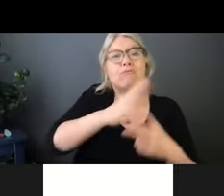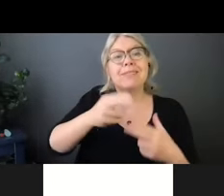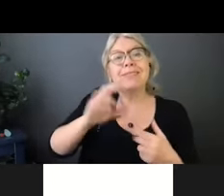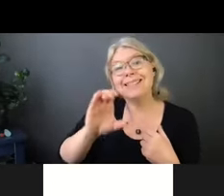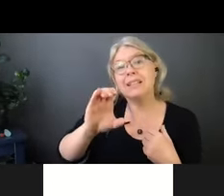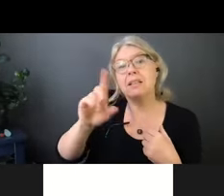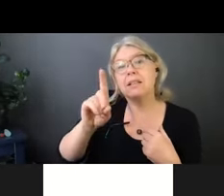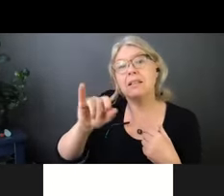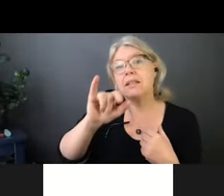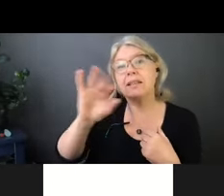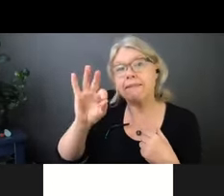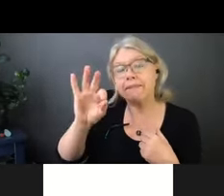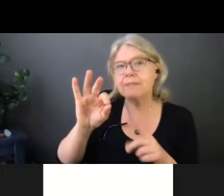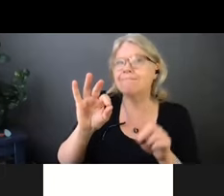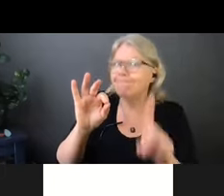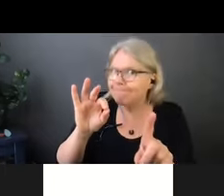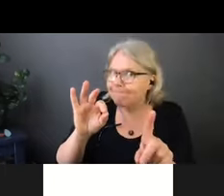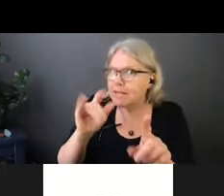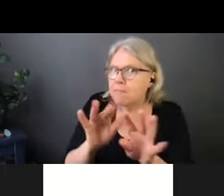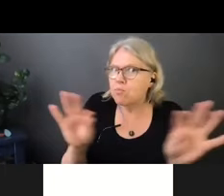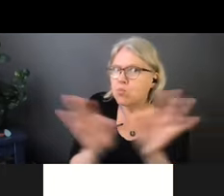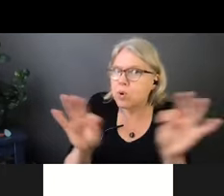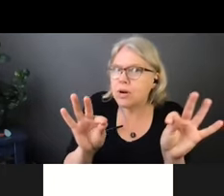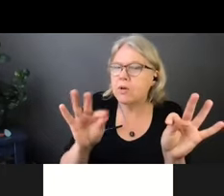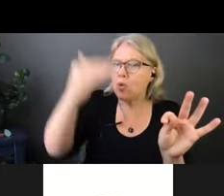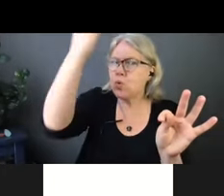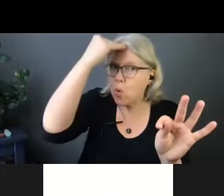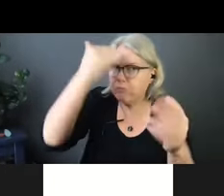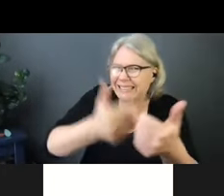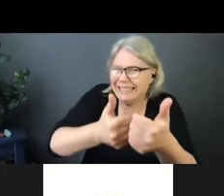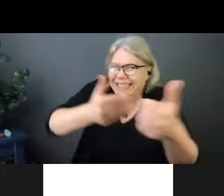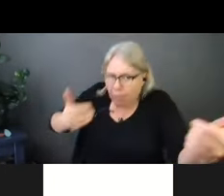You can't use the same tap that they use.